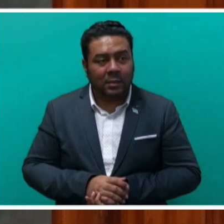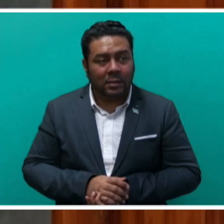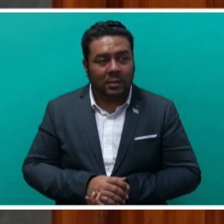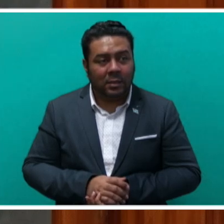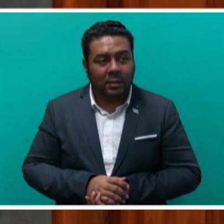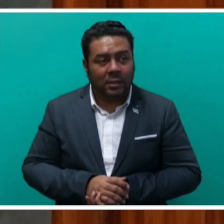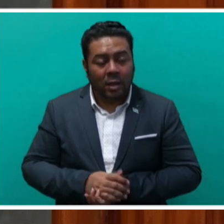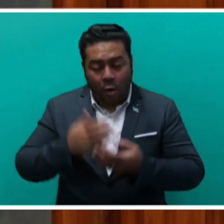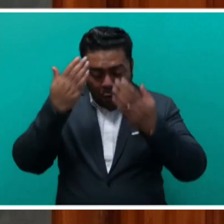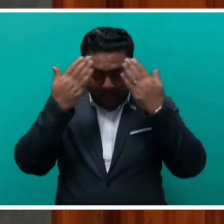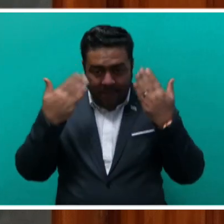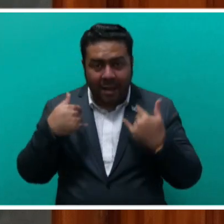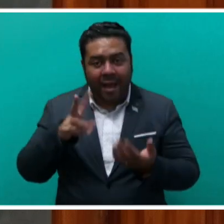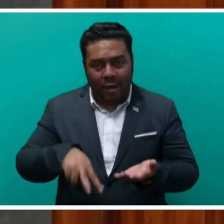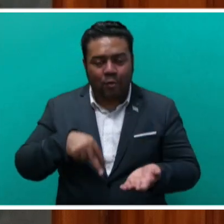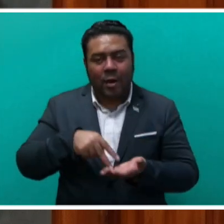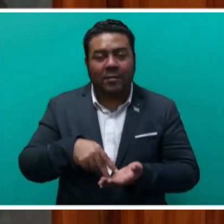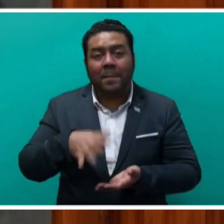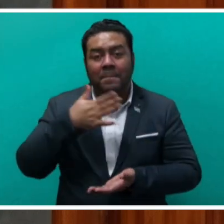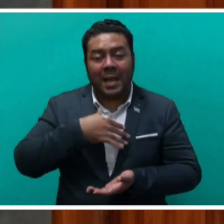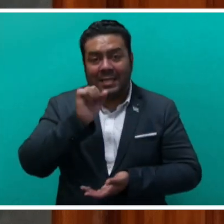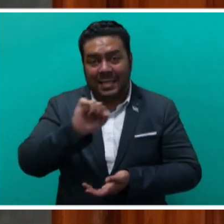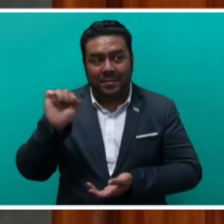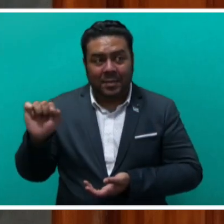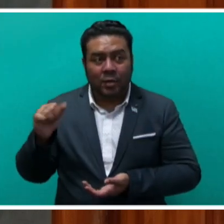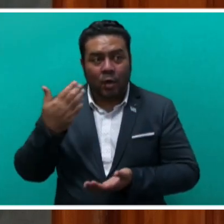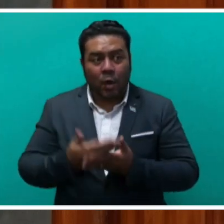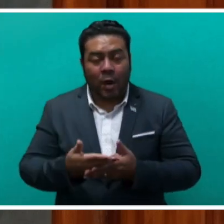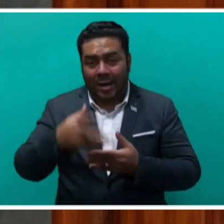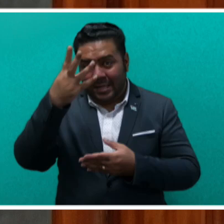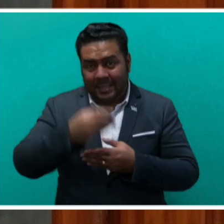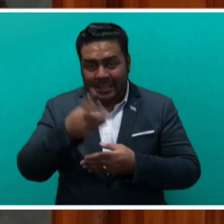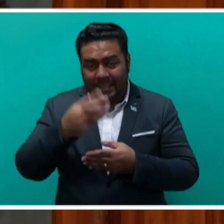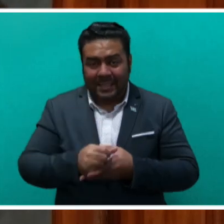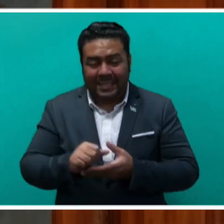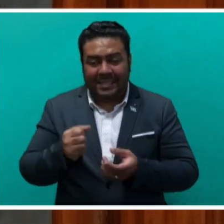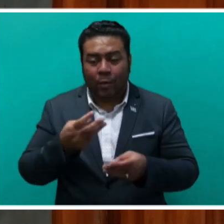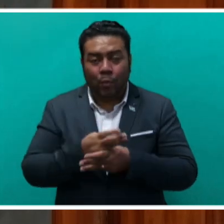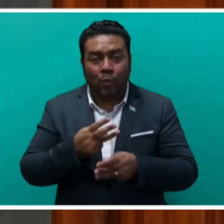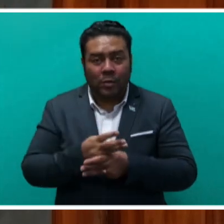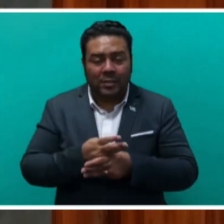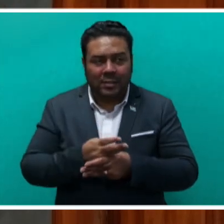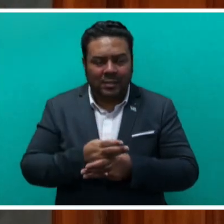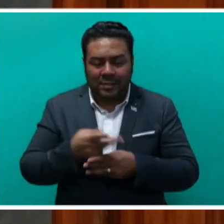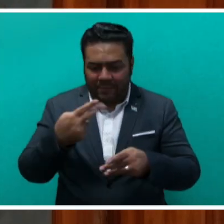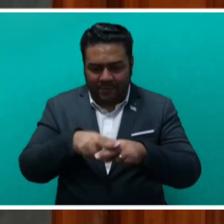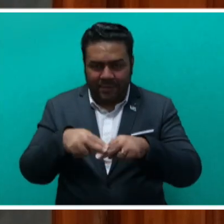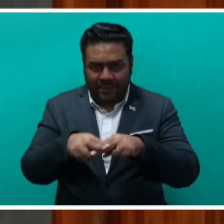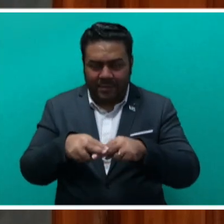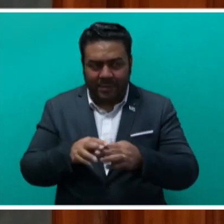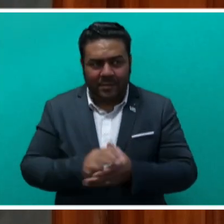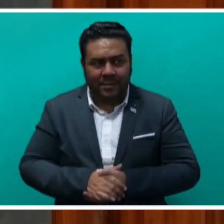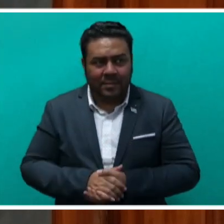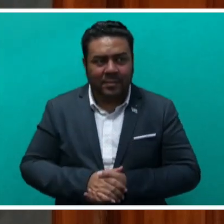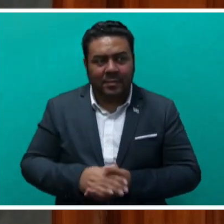Honourable Speaker, I rise to deliver my statement on the status of timber treatment in Fiji. Honourable Speaker,